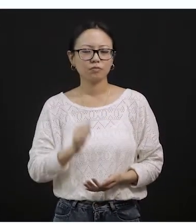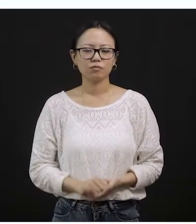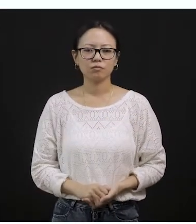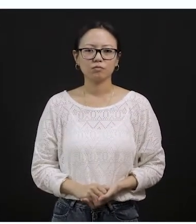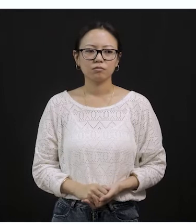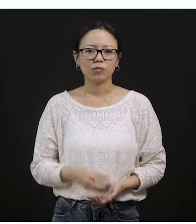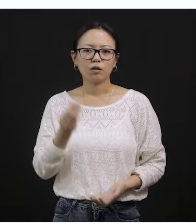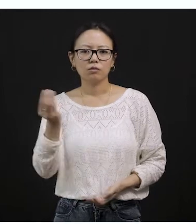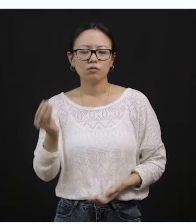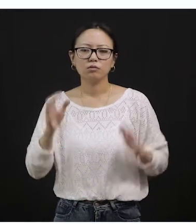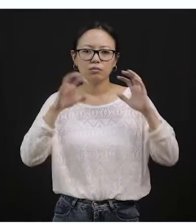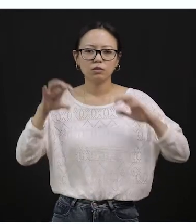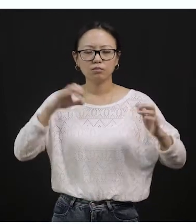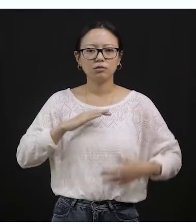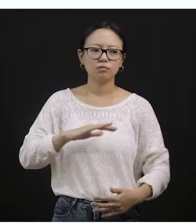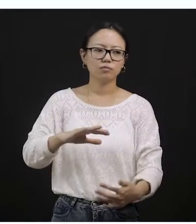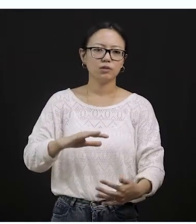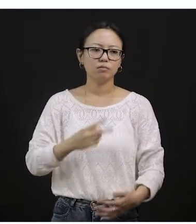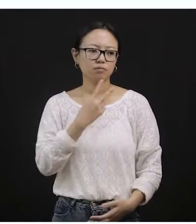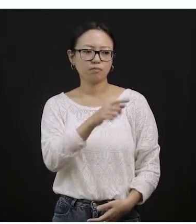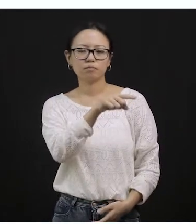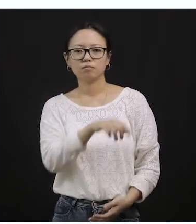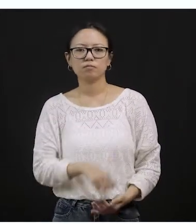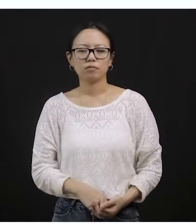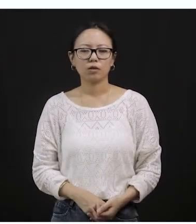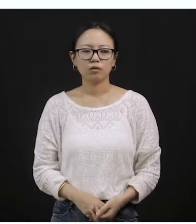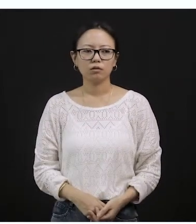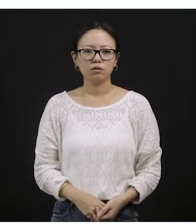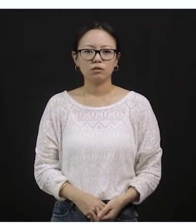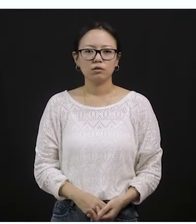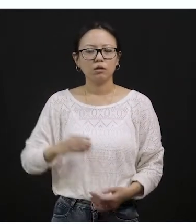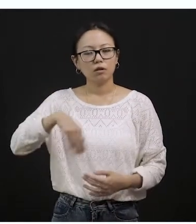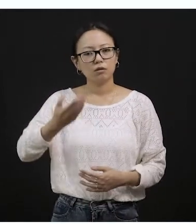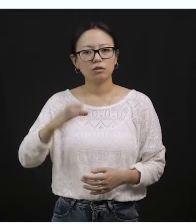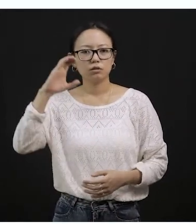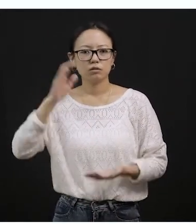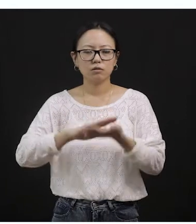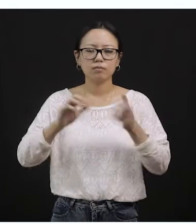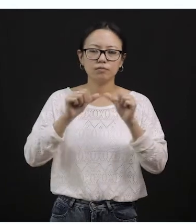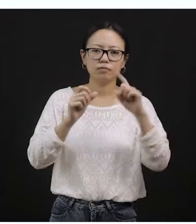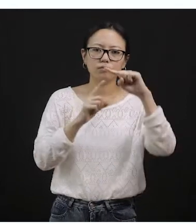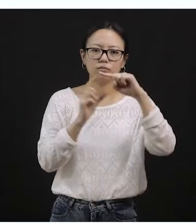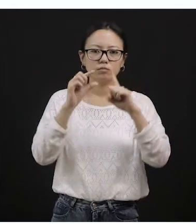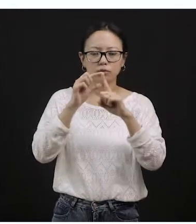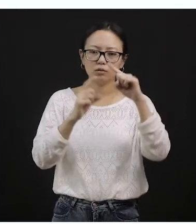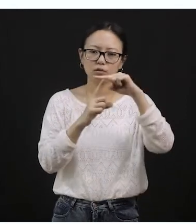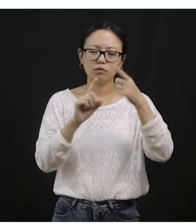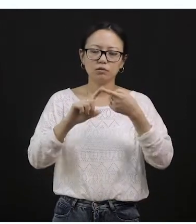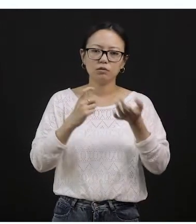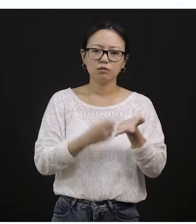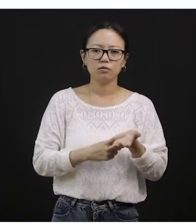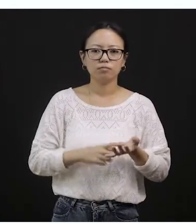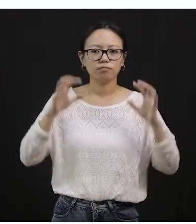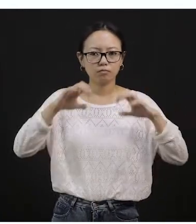of the animals. So the next chapter that we learned about was animals and their babies. So I'll be asking you a question from